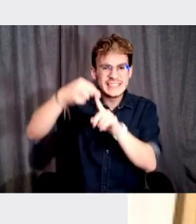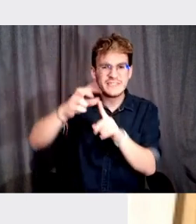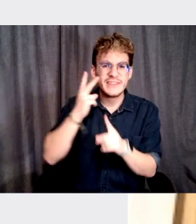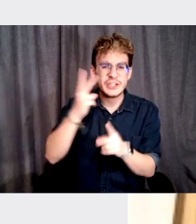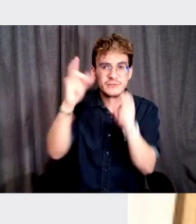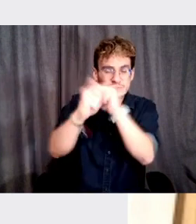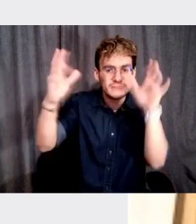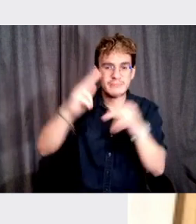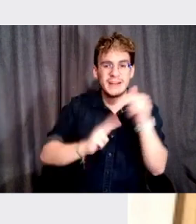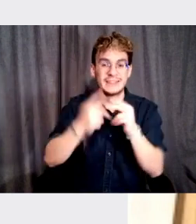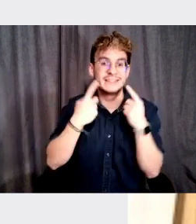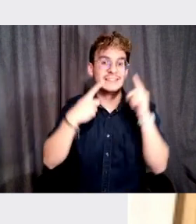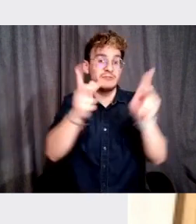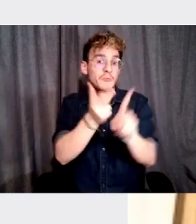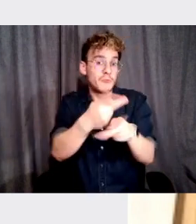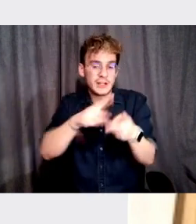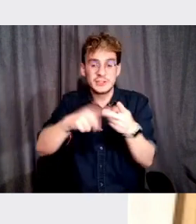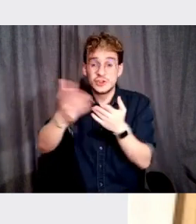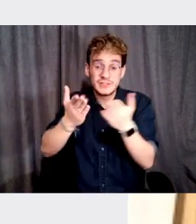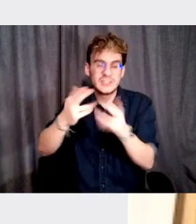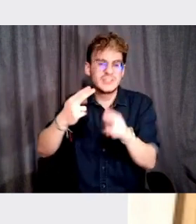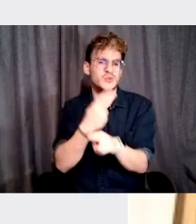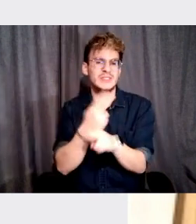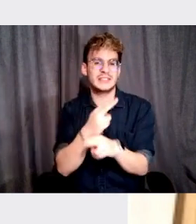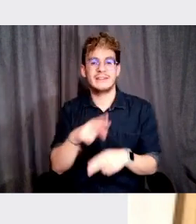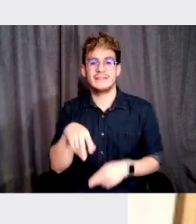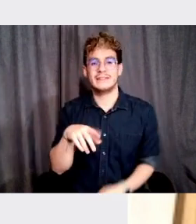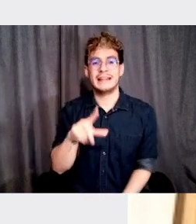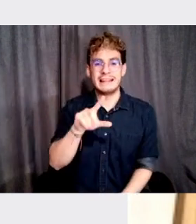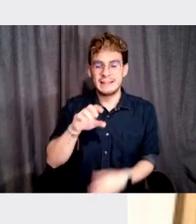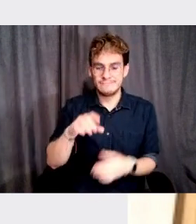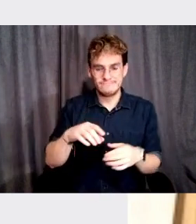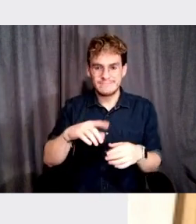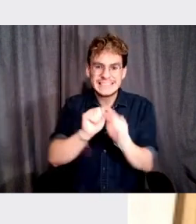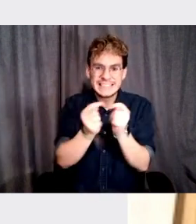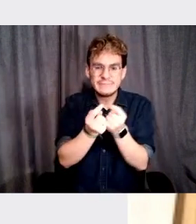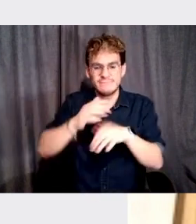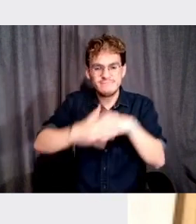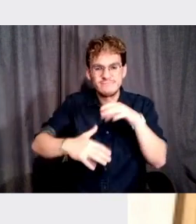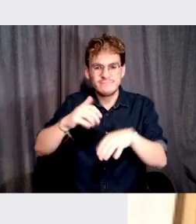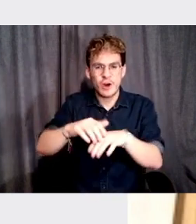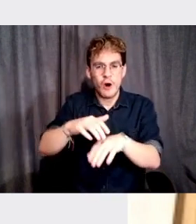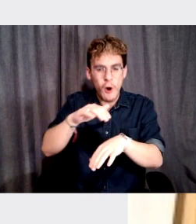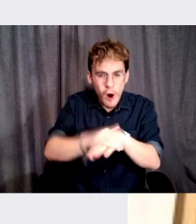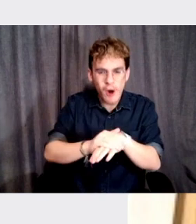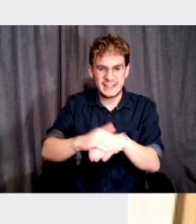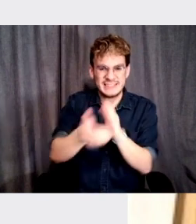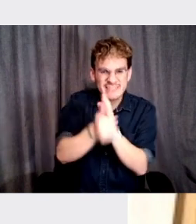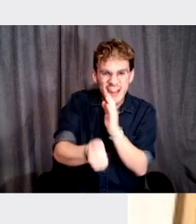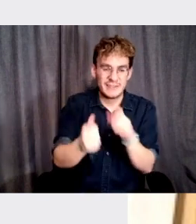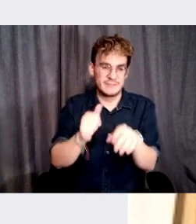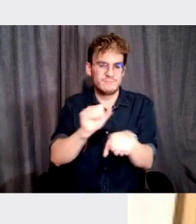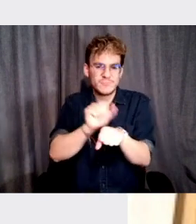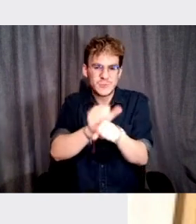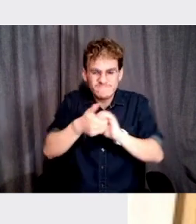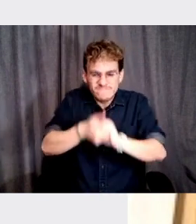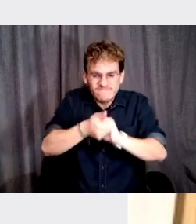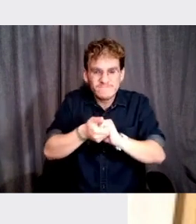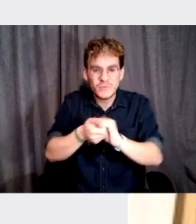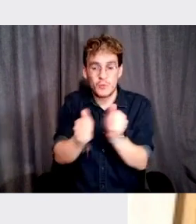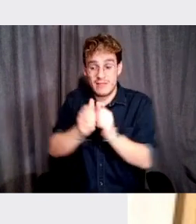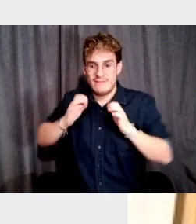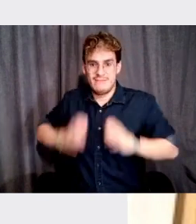building successful products and services using lean teams of hands-on senior talent who work in tight collaboration with its